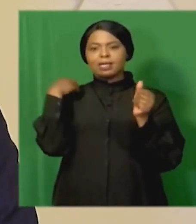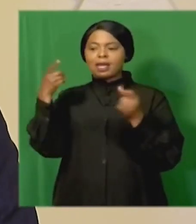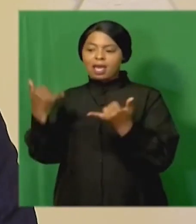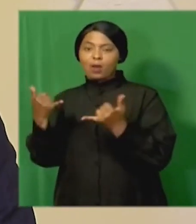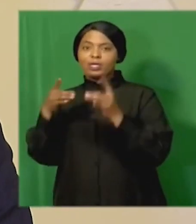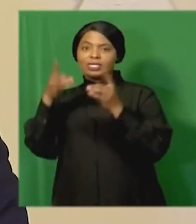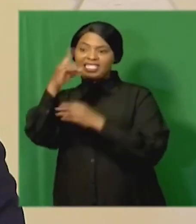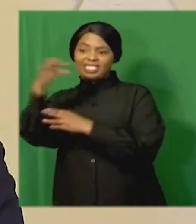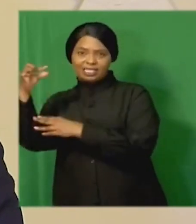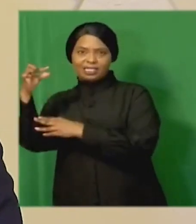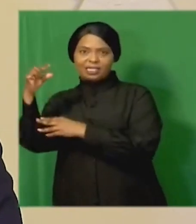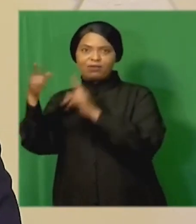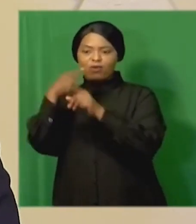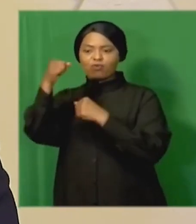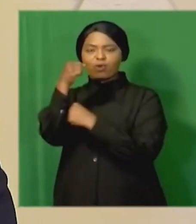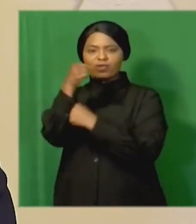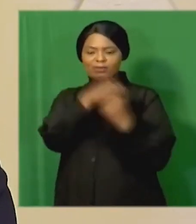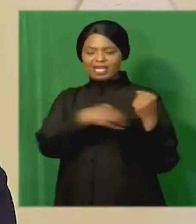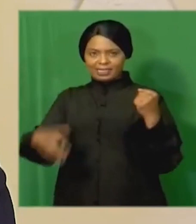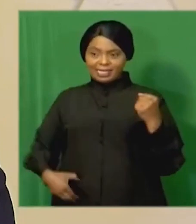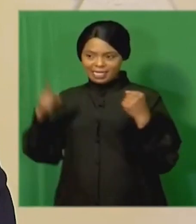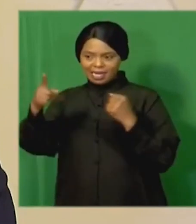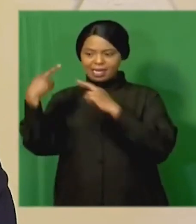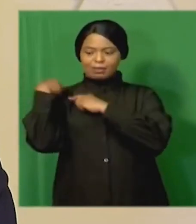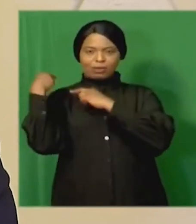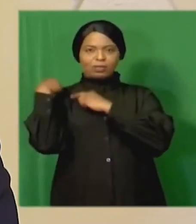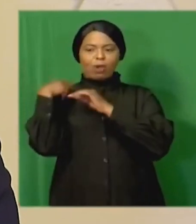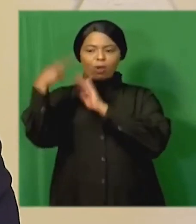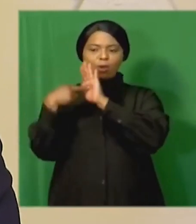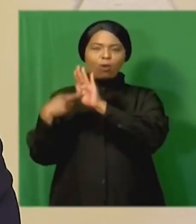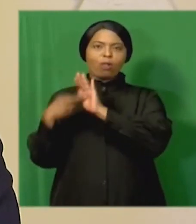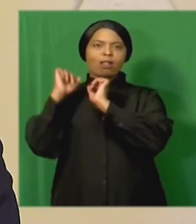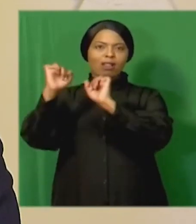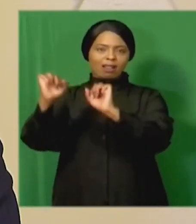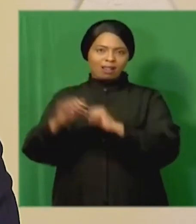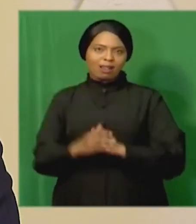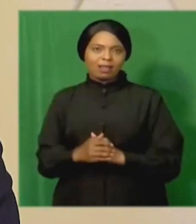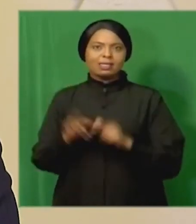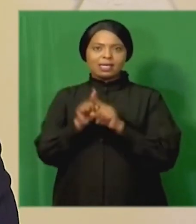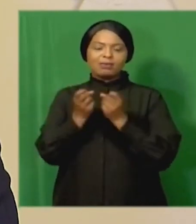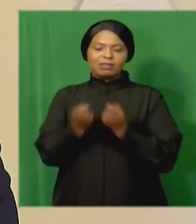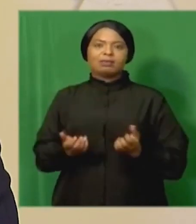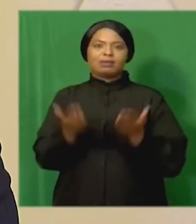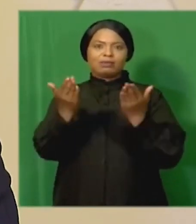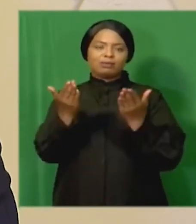director general in the presidency and undertaken by an independent external service provider